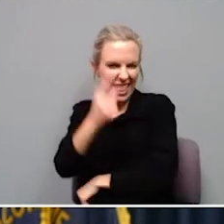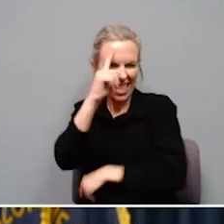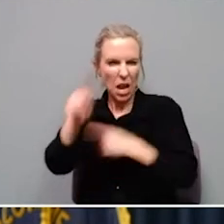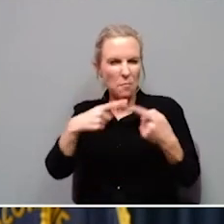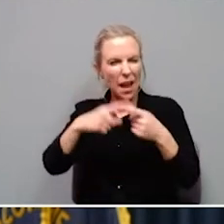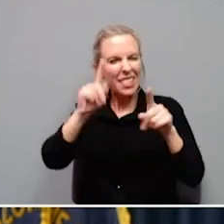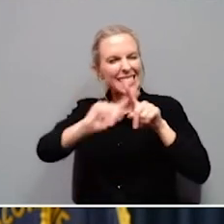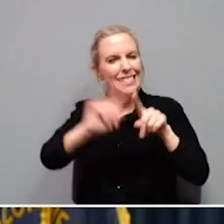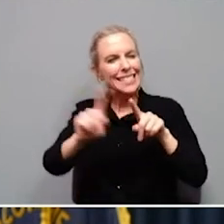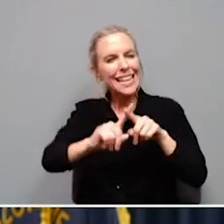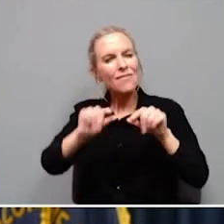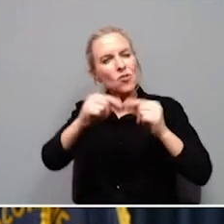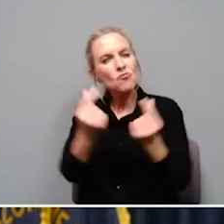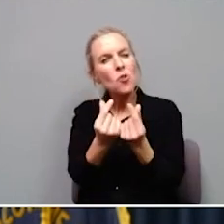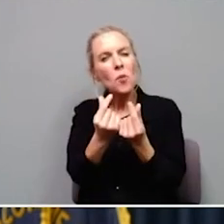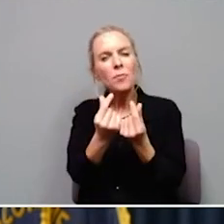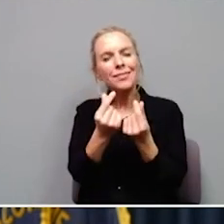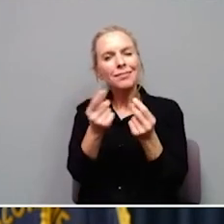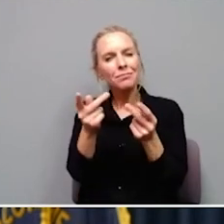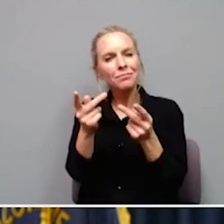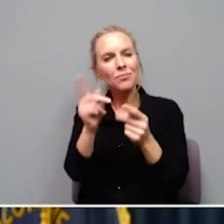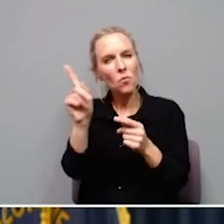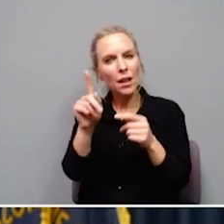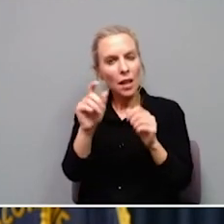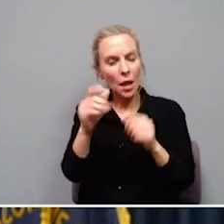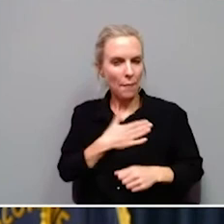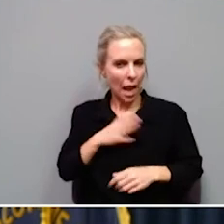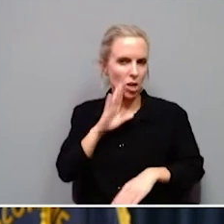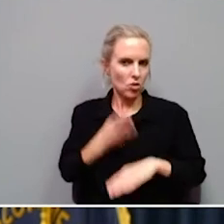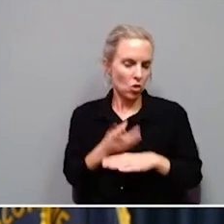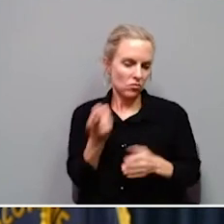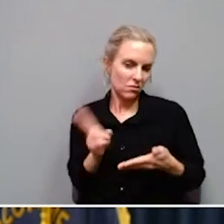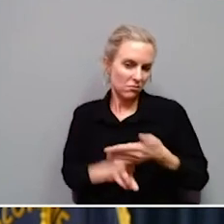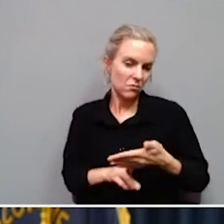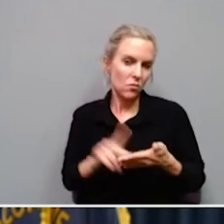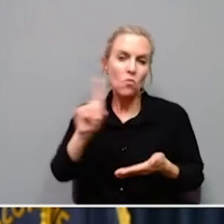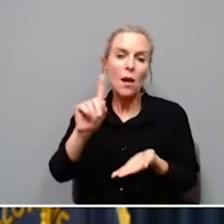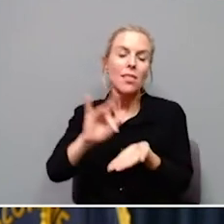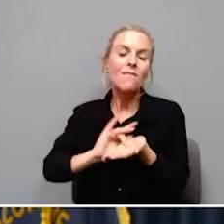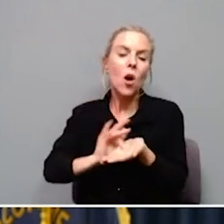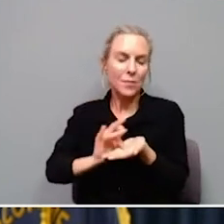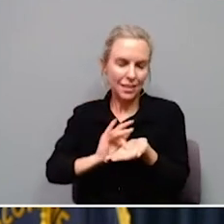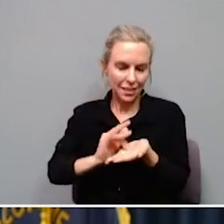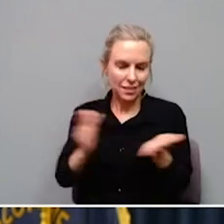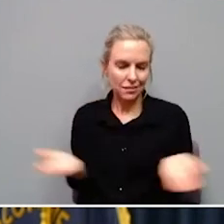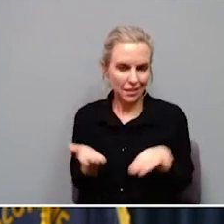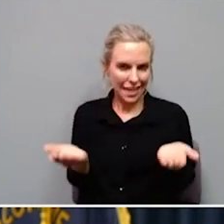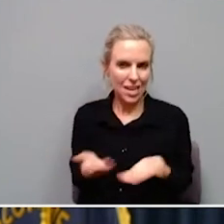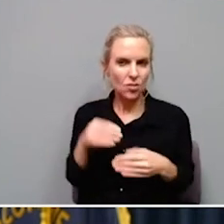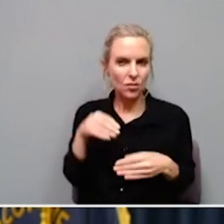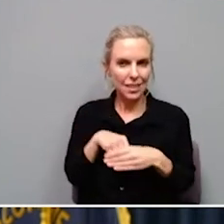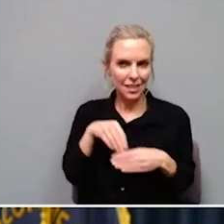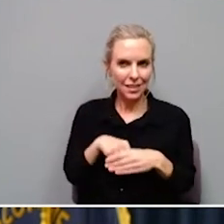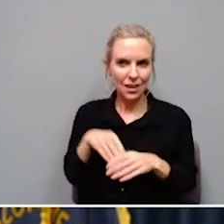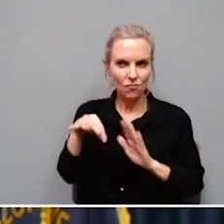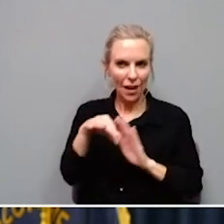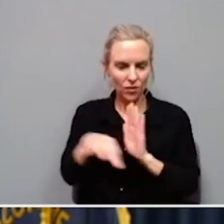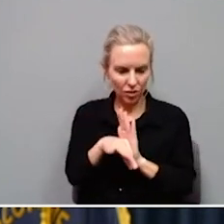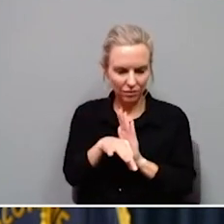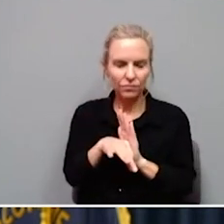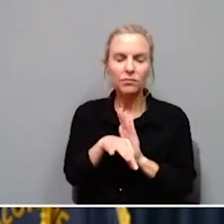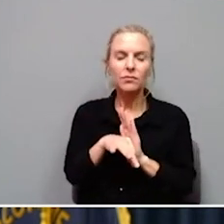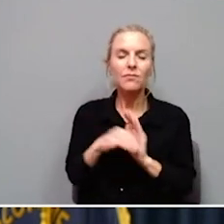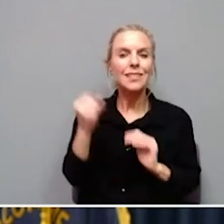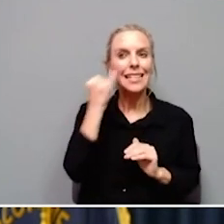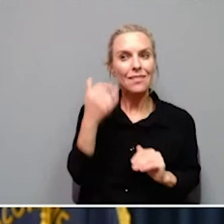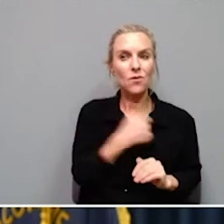groups that are out there. I'm likely to sign my daughter up for one of the pharmacies here in Frankfurt. The governor also said